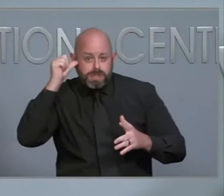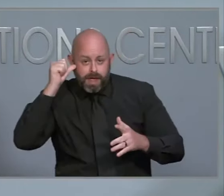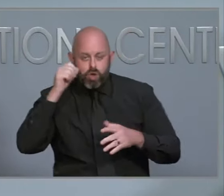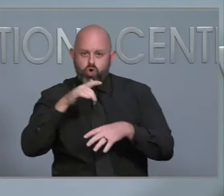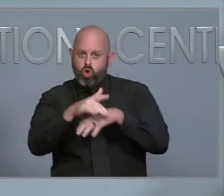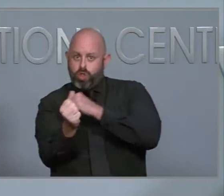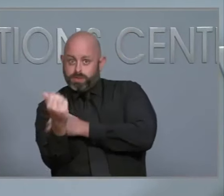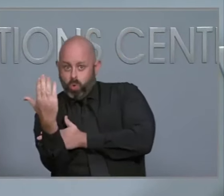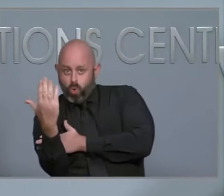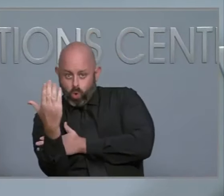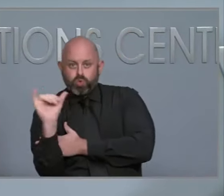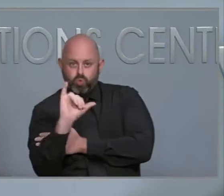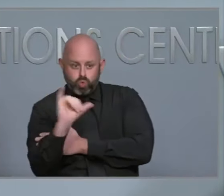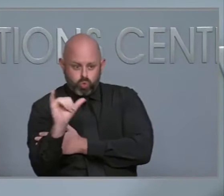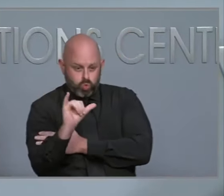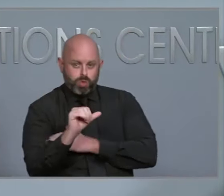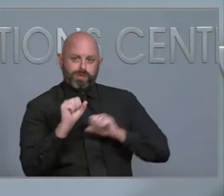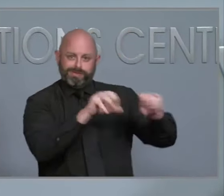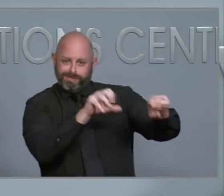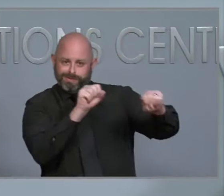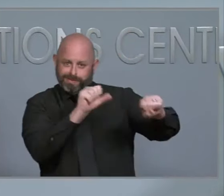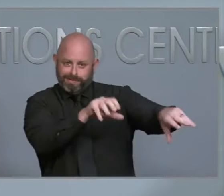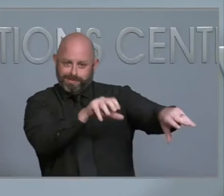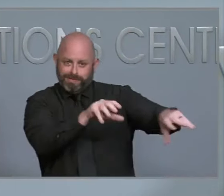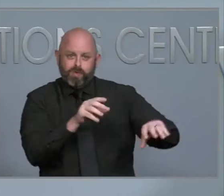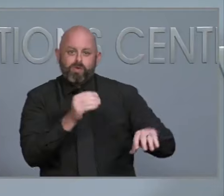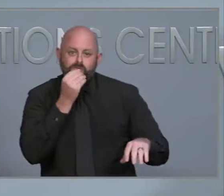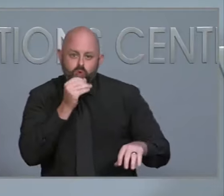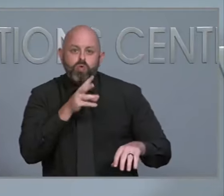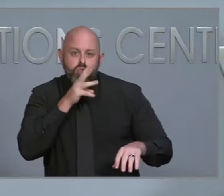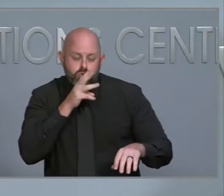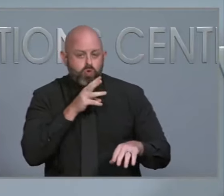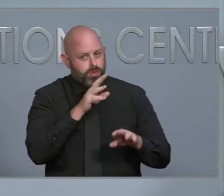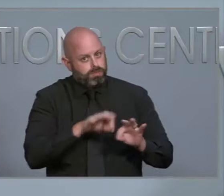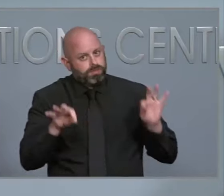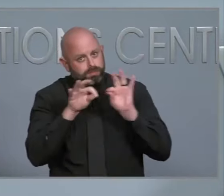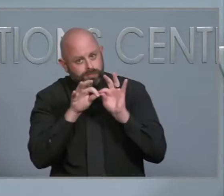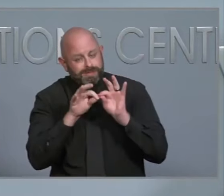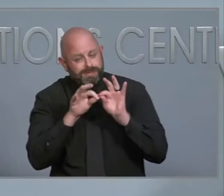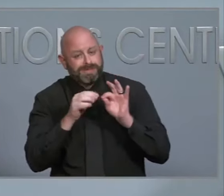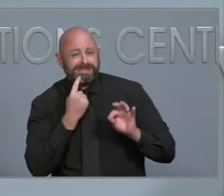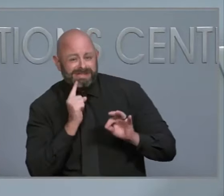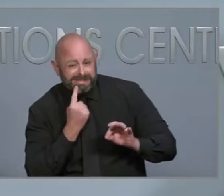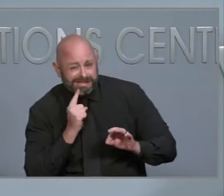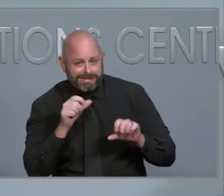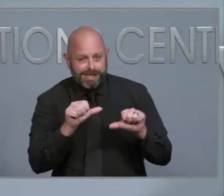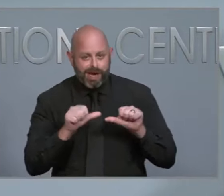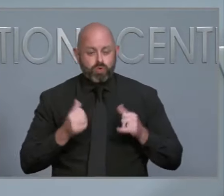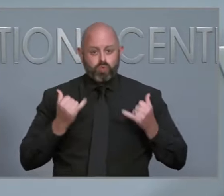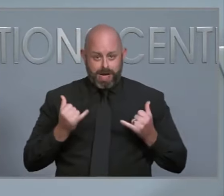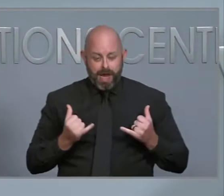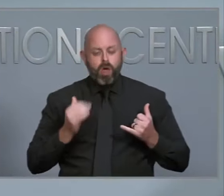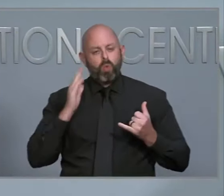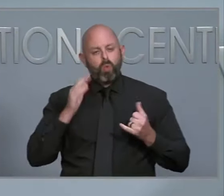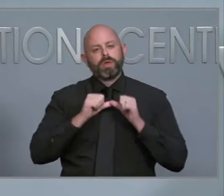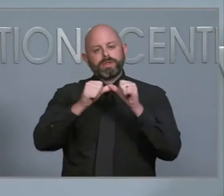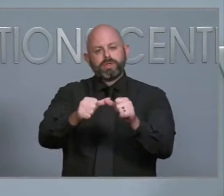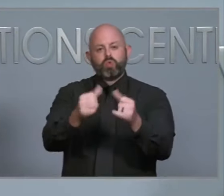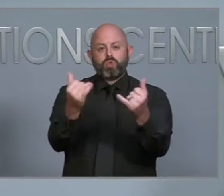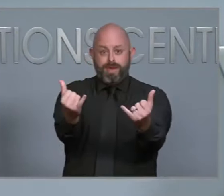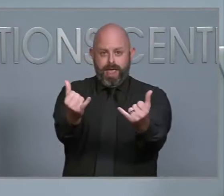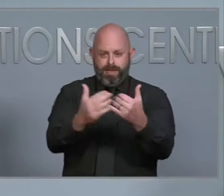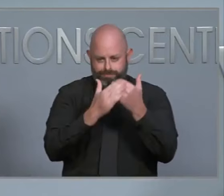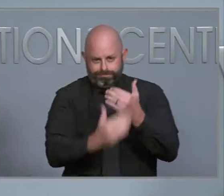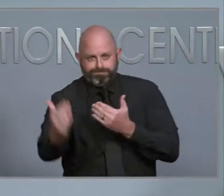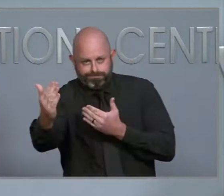we know that are that are critical right now. That will go on throughout the day today and as we've talked we are preparing to be able to do this